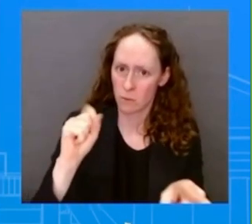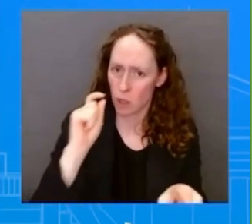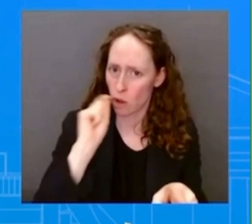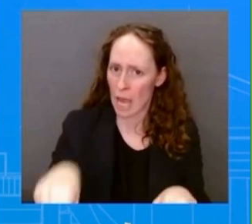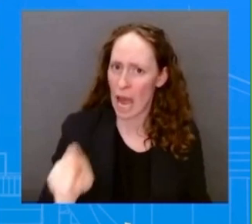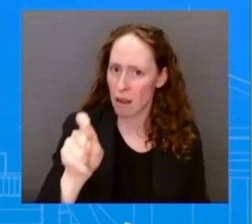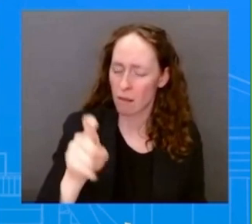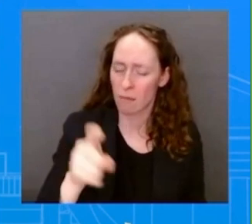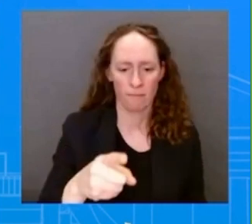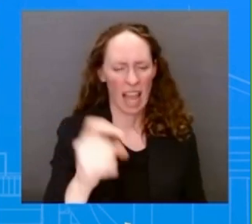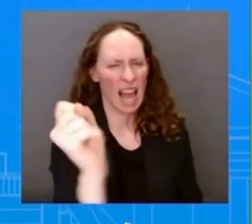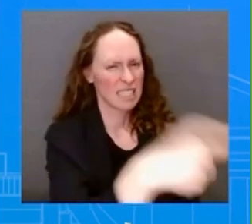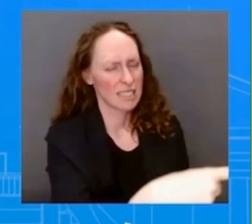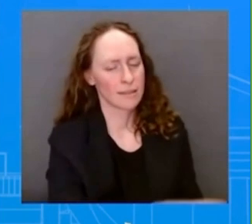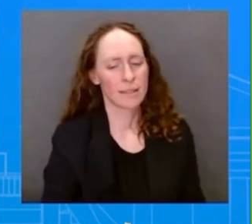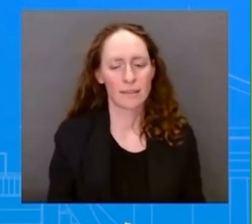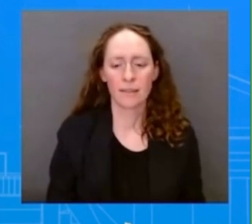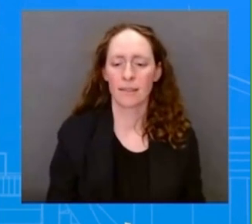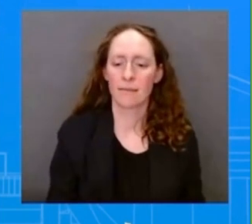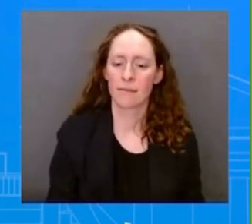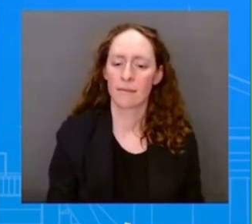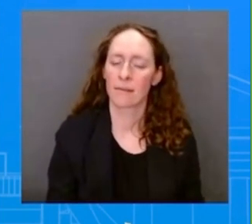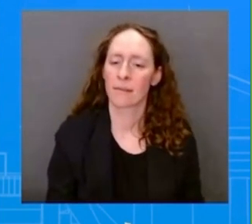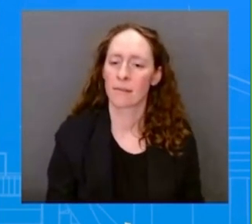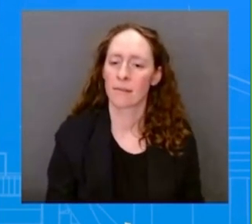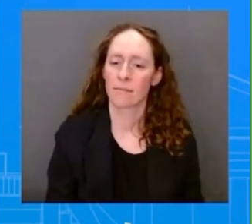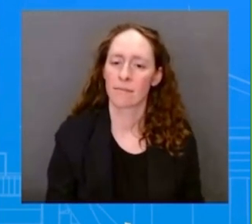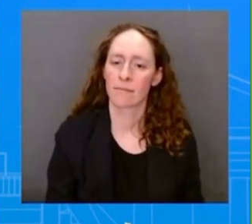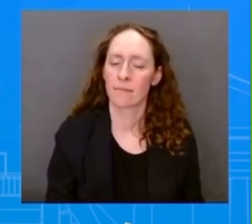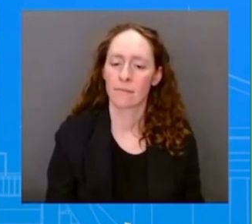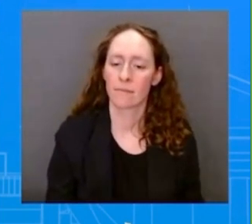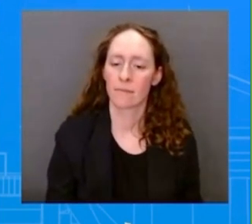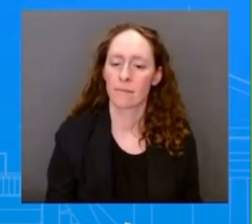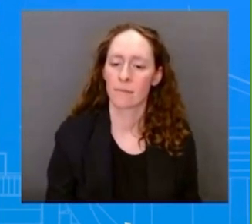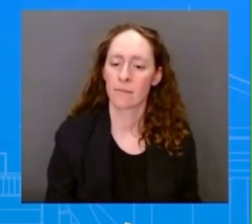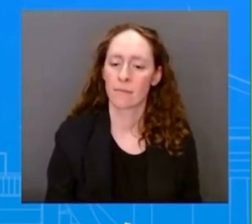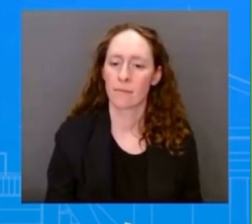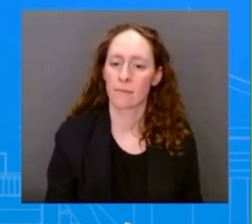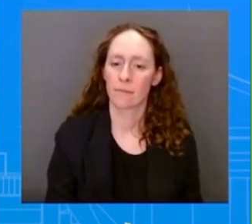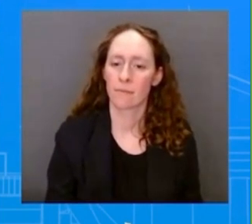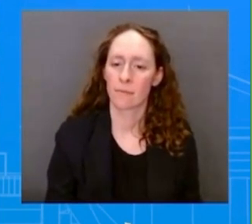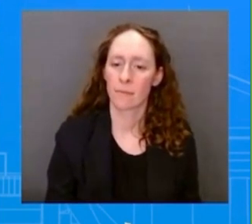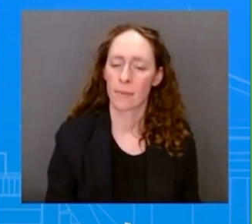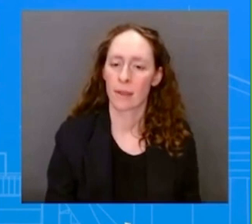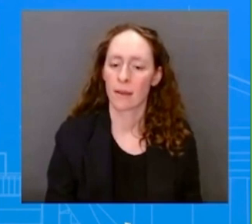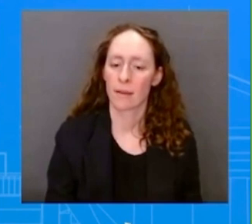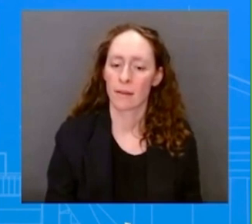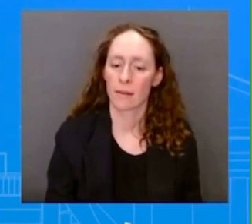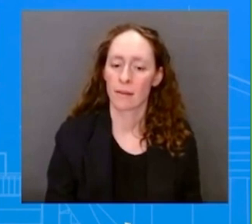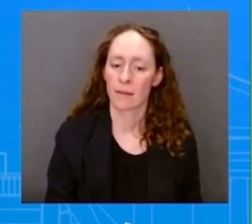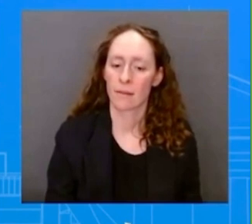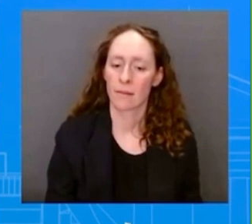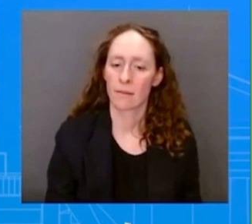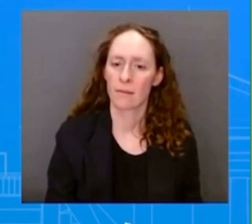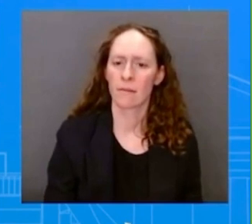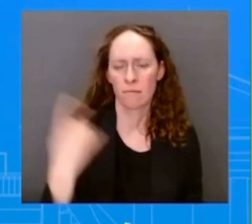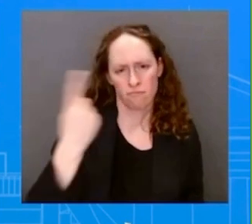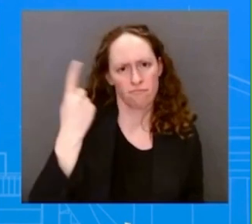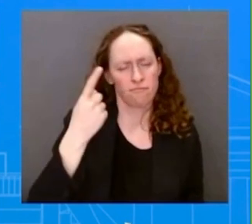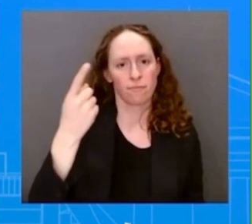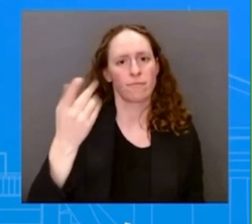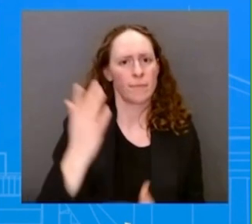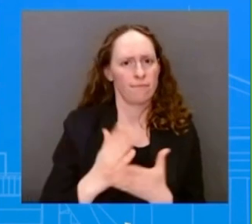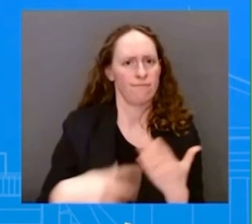summit. How would you respond to concerns that the U.S. offering a reputational boost to these participating